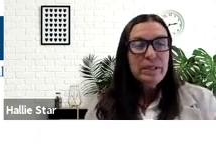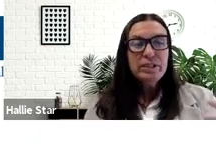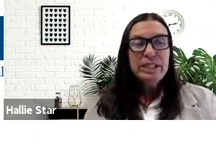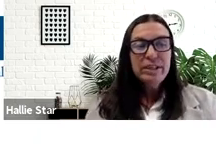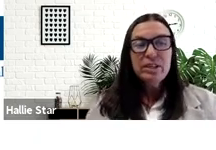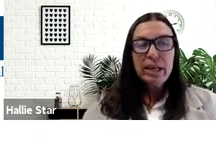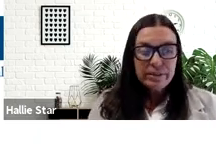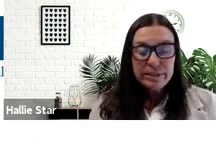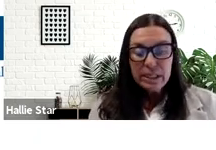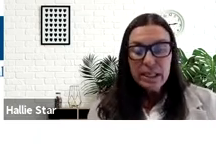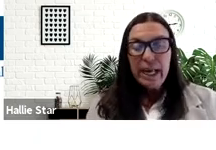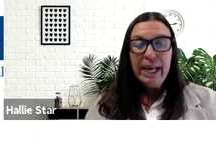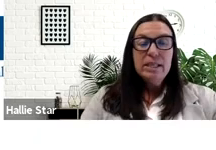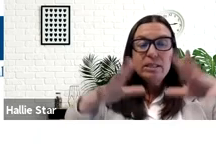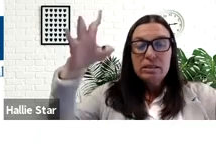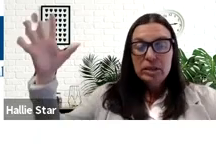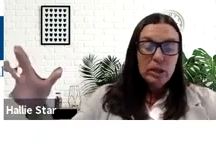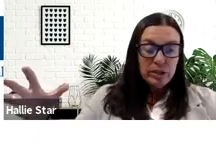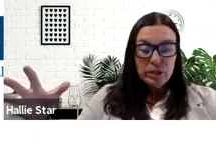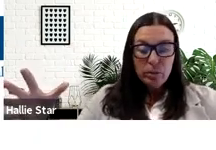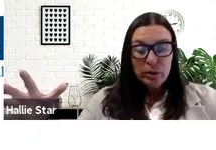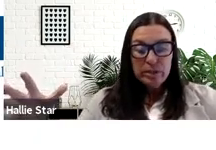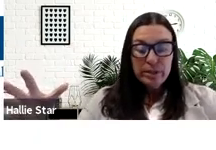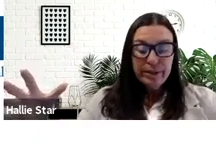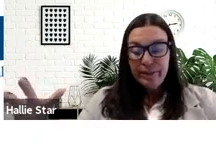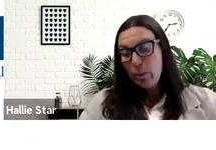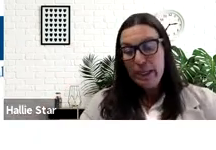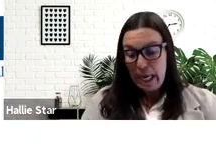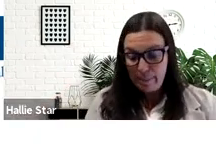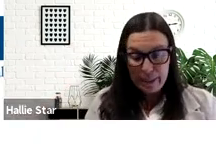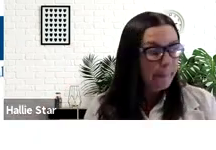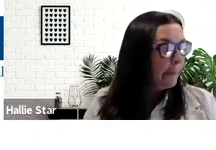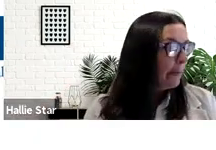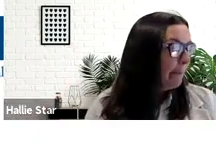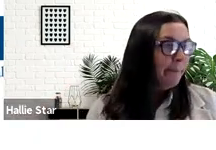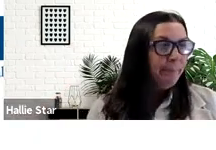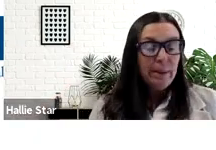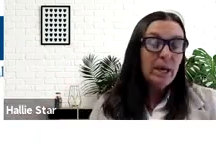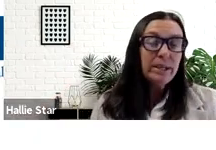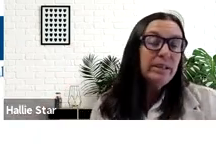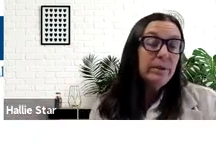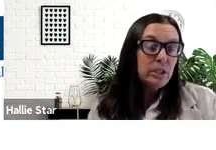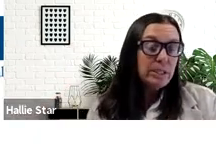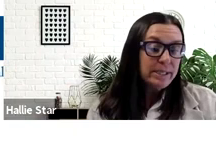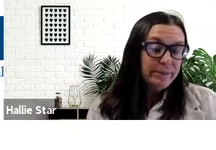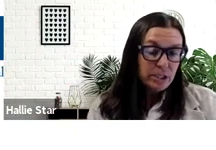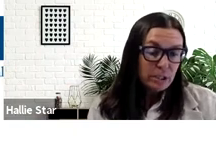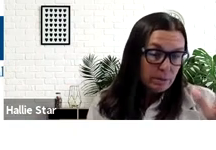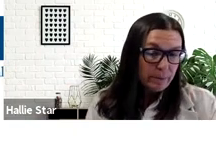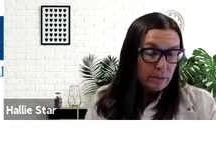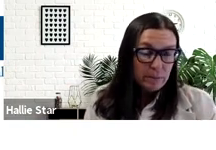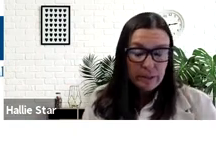help us understand ourselves and the larger worlds that we inhabit. I'm not going to leave you with just that